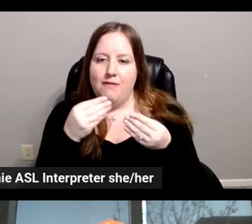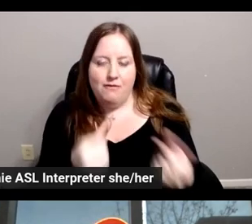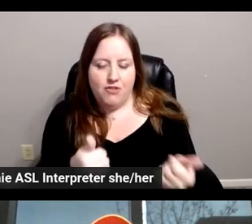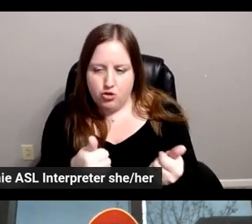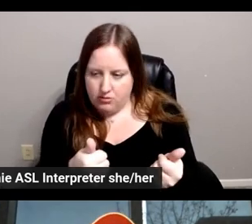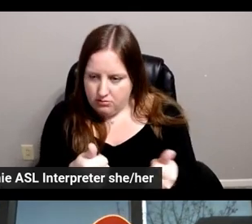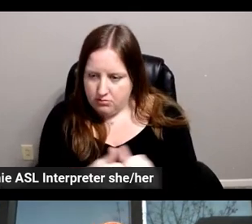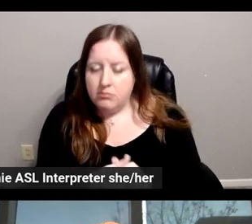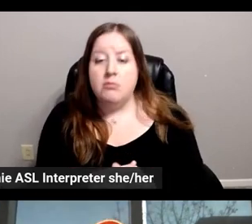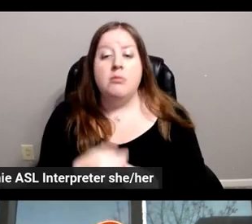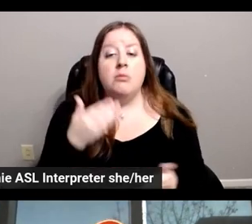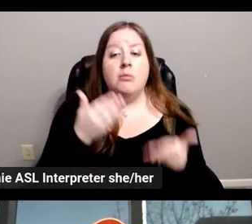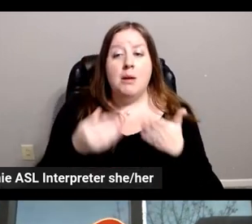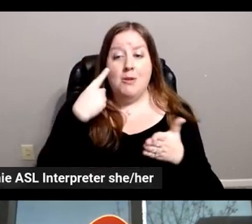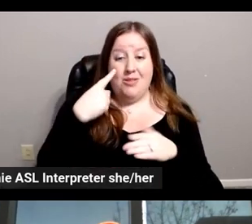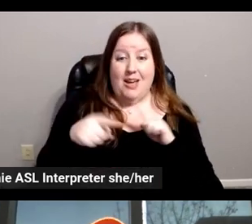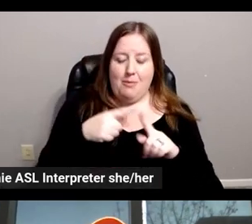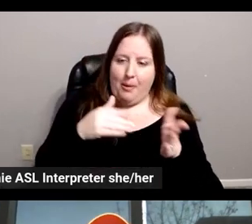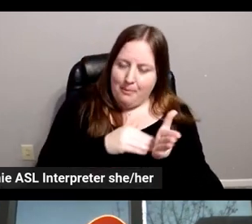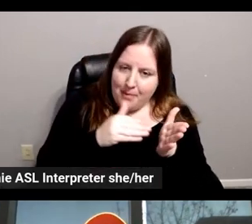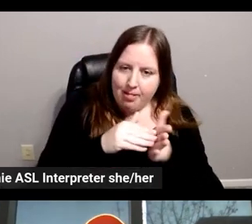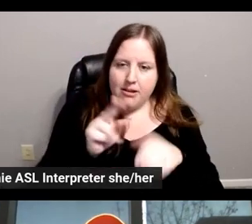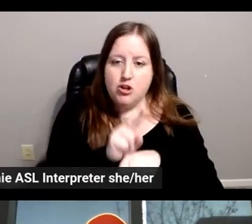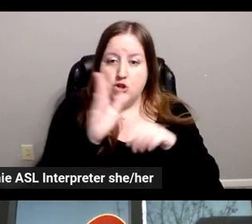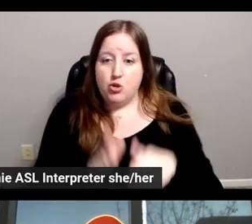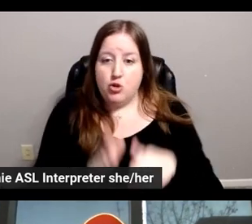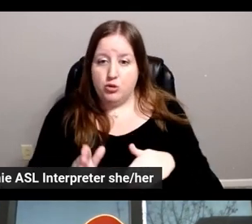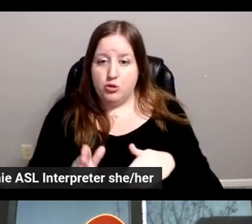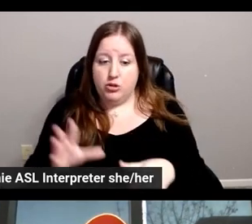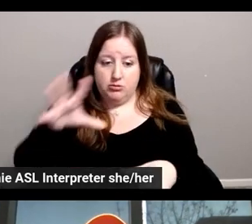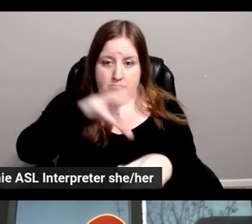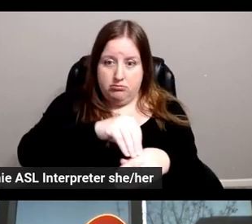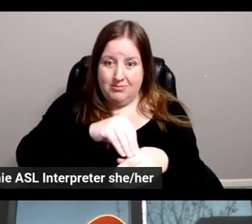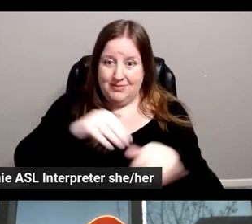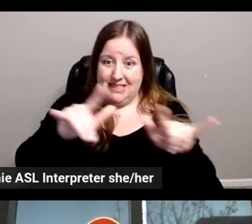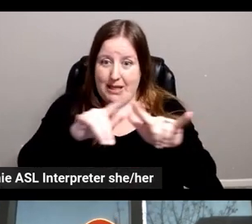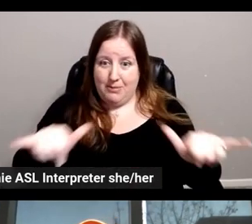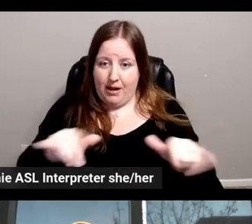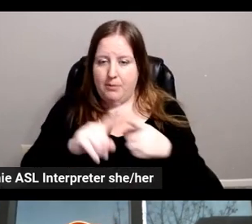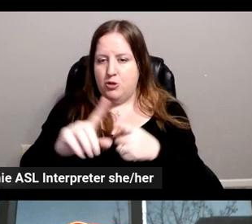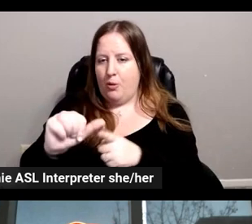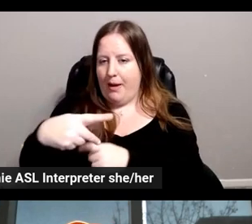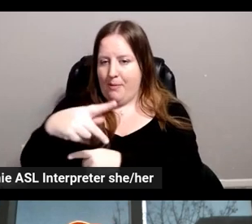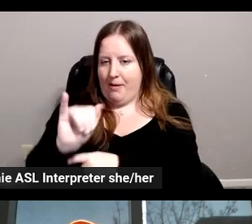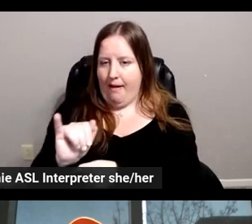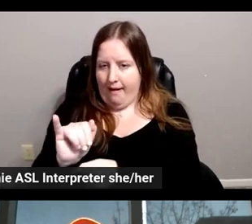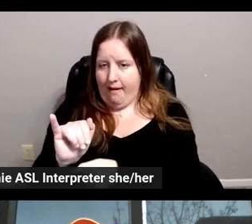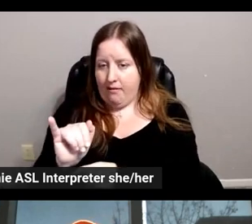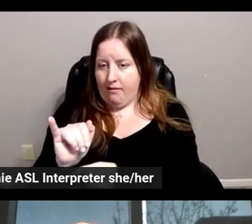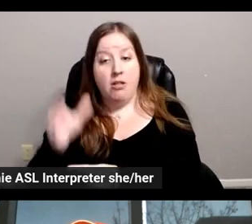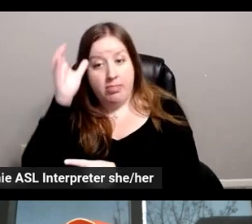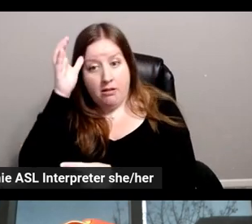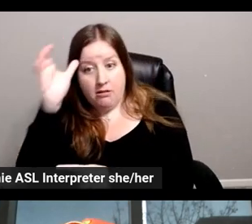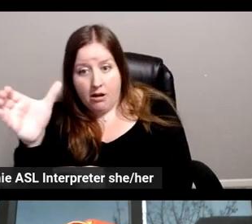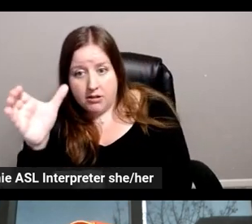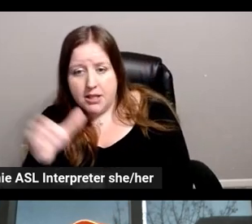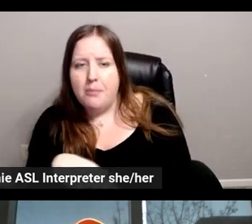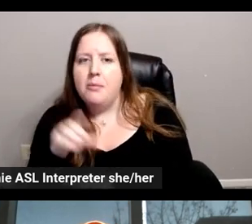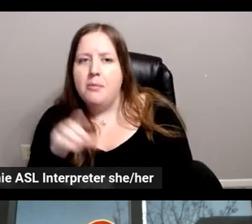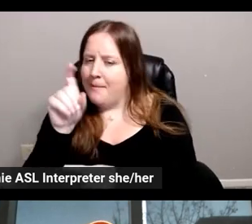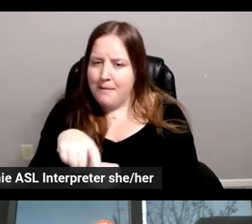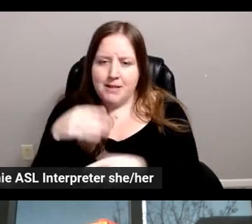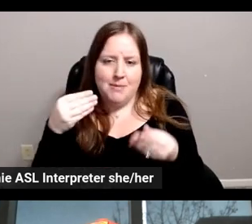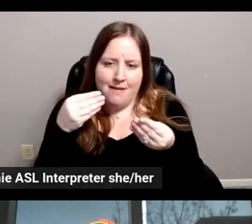you think about millions of users connecting at the same time to the API. So, the concept was, okay, we must be efficient.